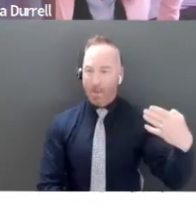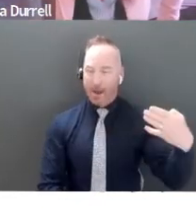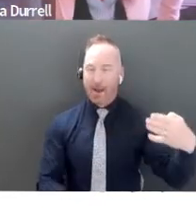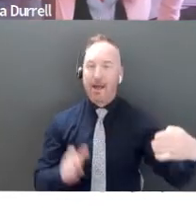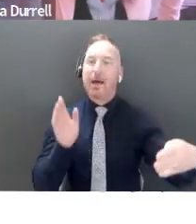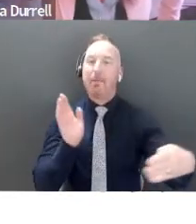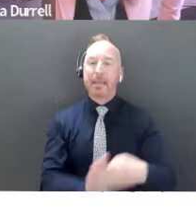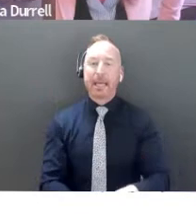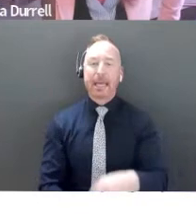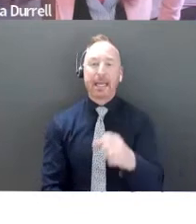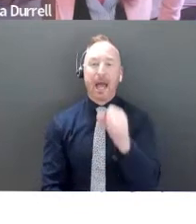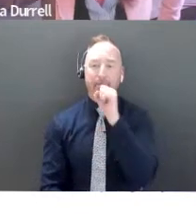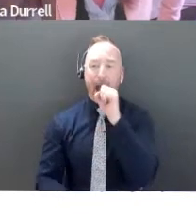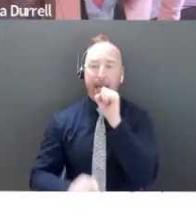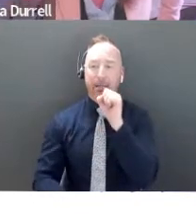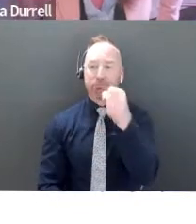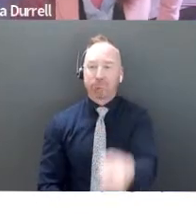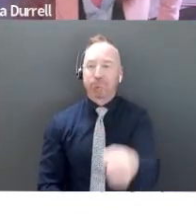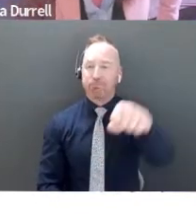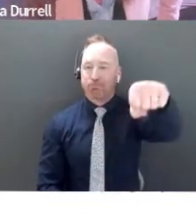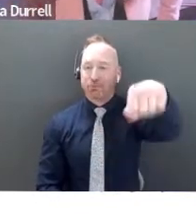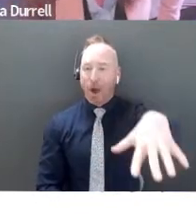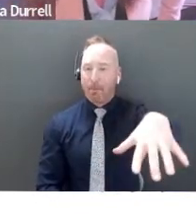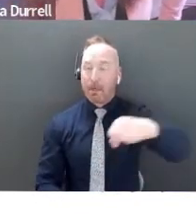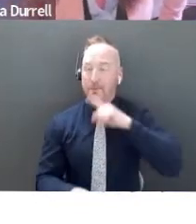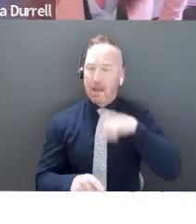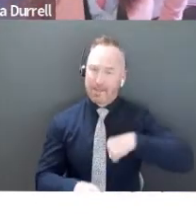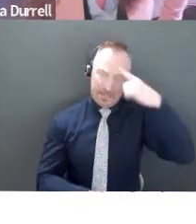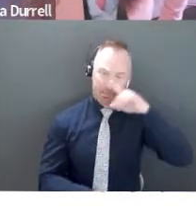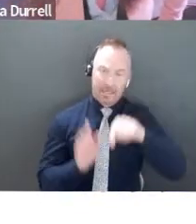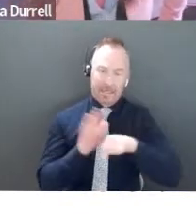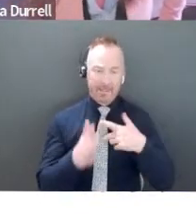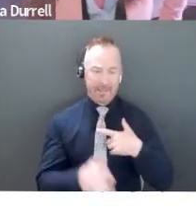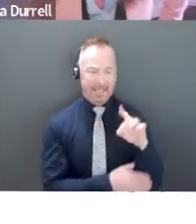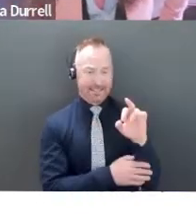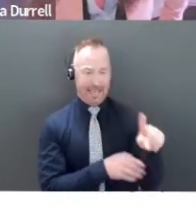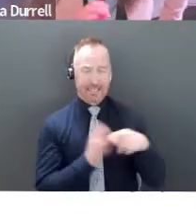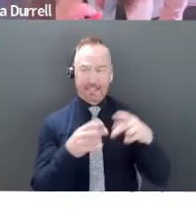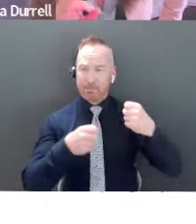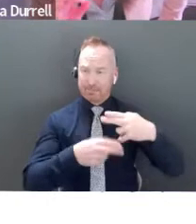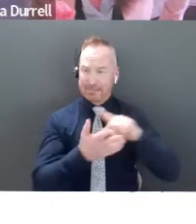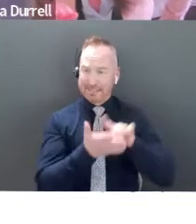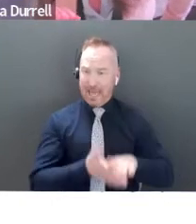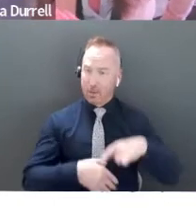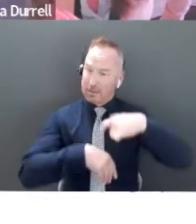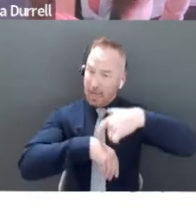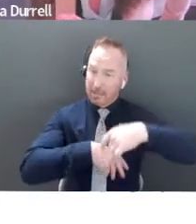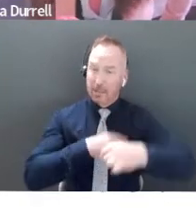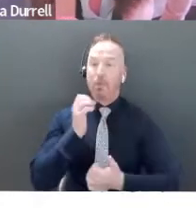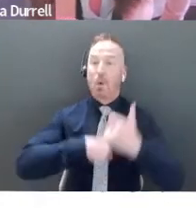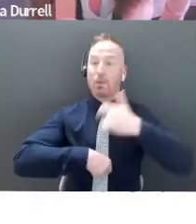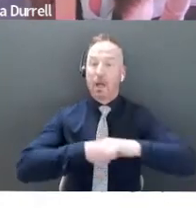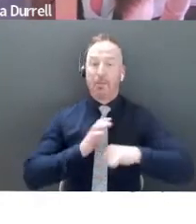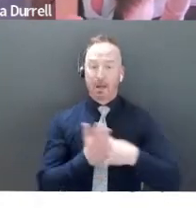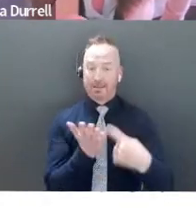I talked a little bit about how I going to tell you about deck design and timing. So one of the things that I traditionally do when I talk about timing